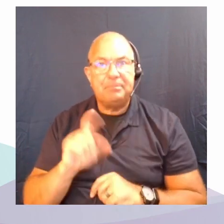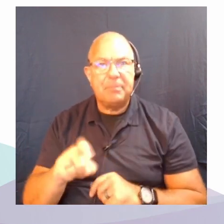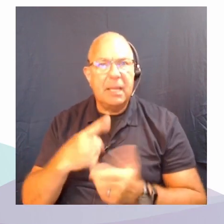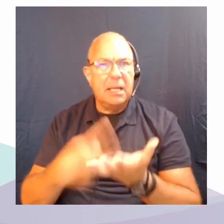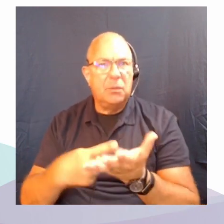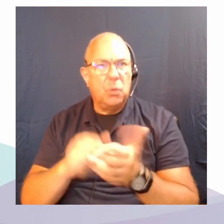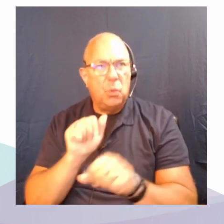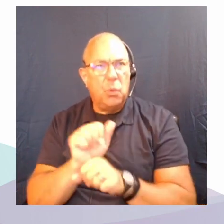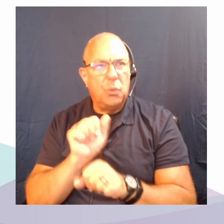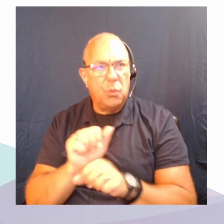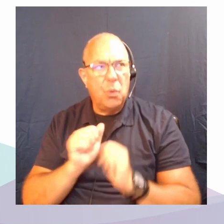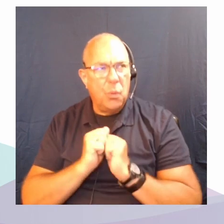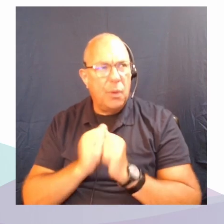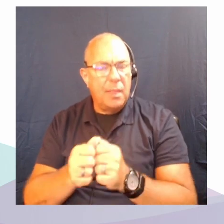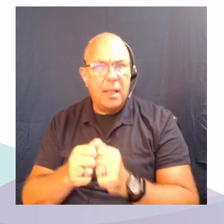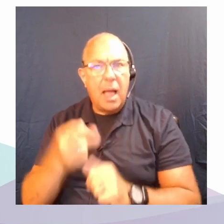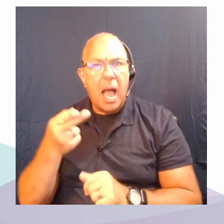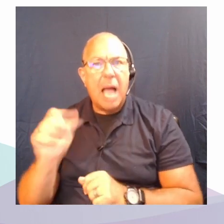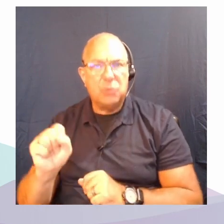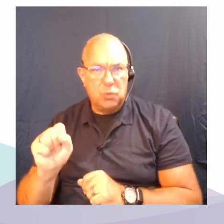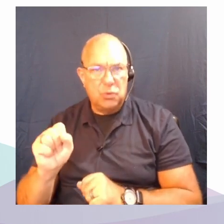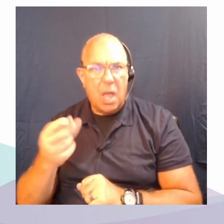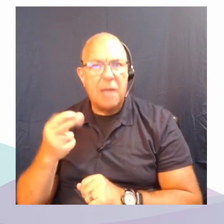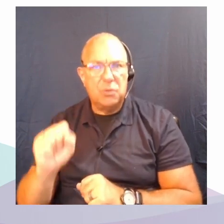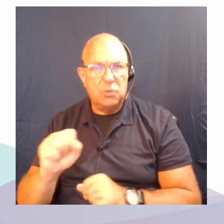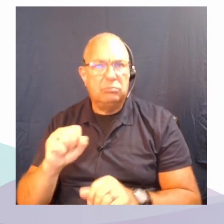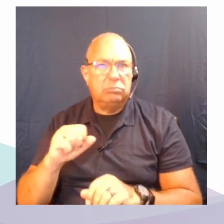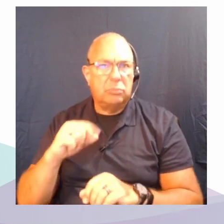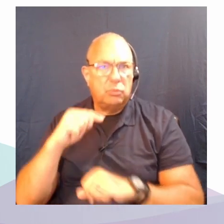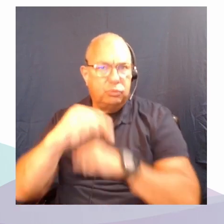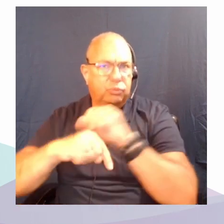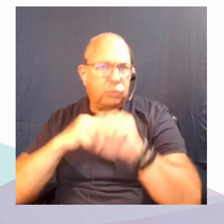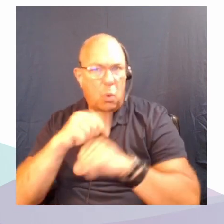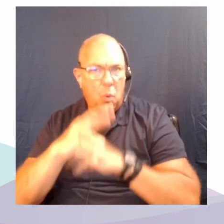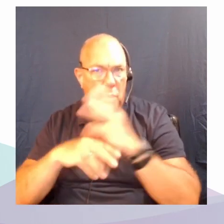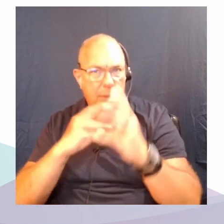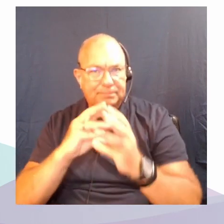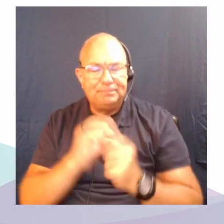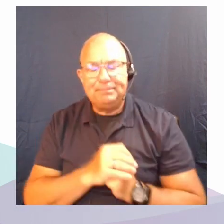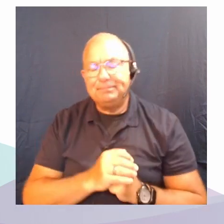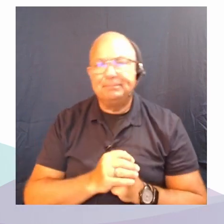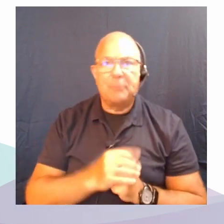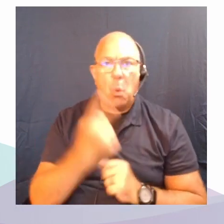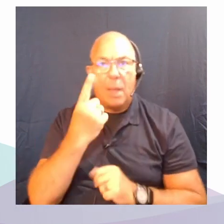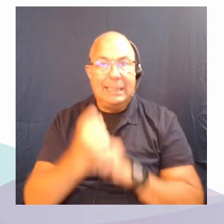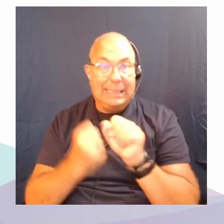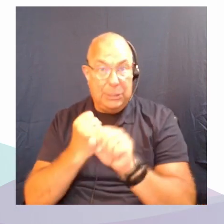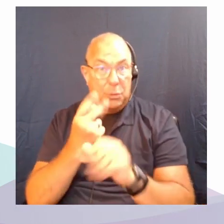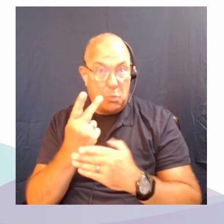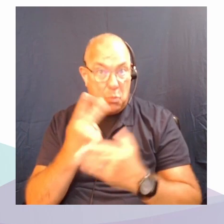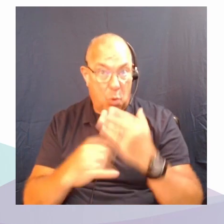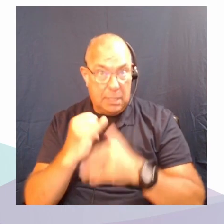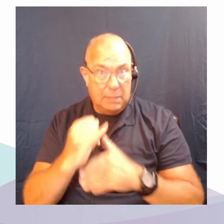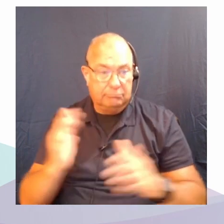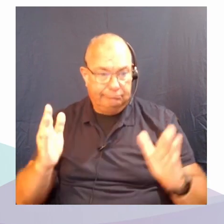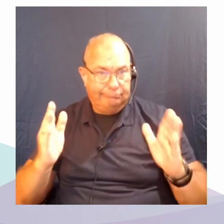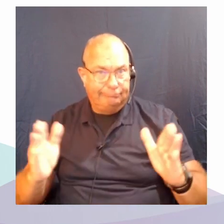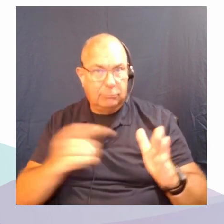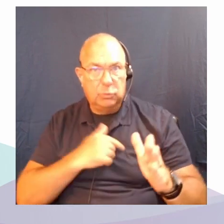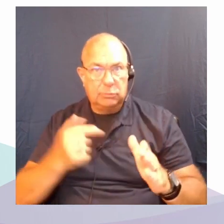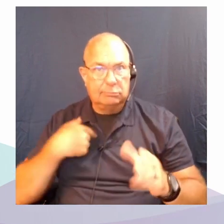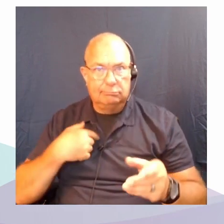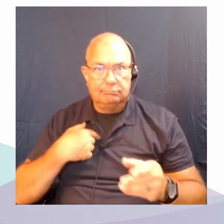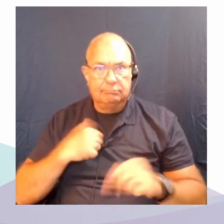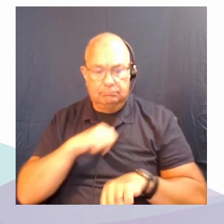high schools high schoolers around the world so we did a one-year project where we put together 20 schools from